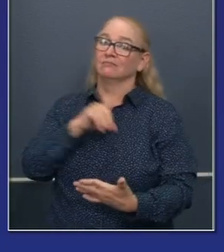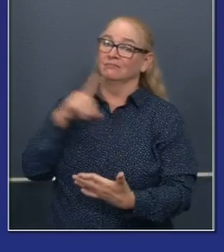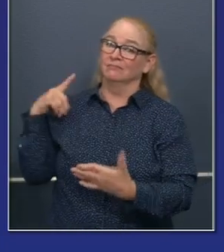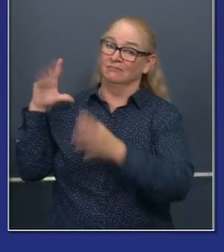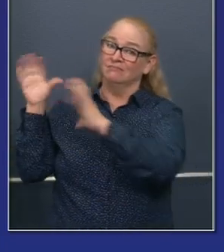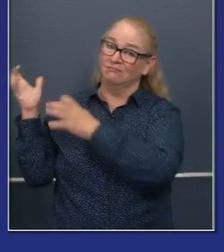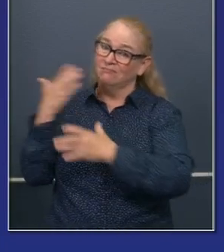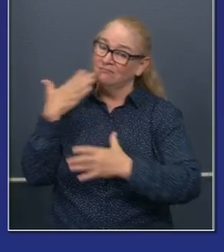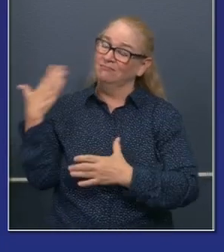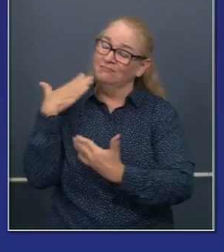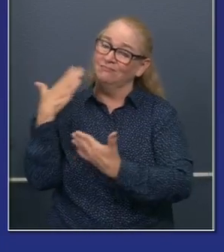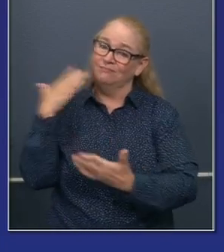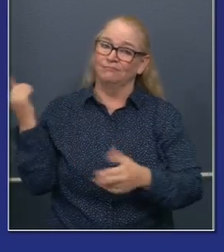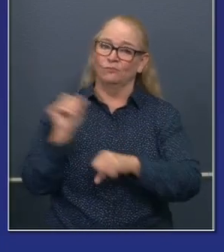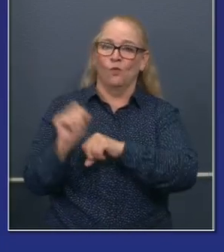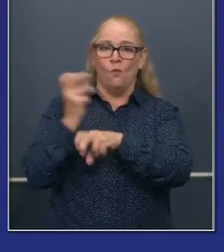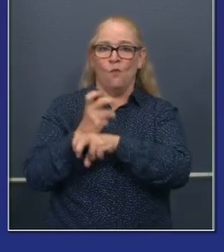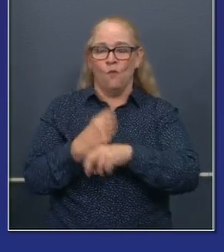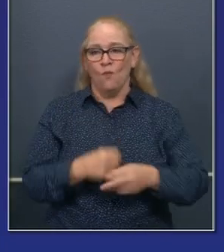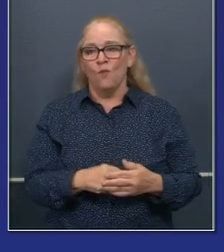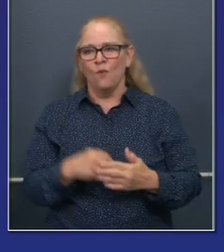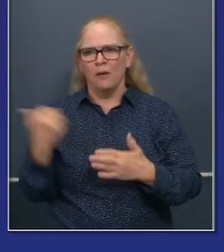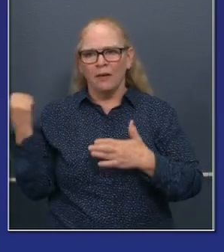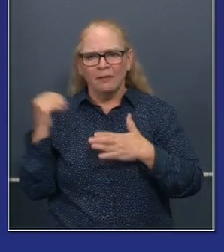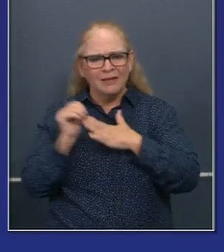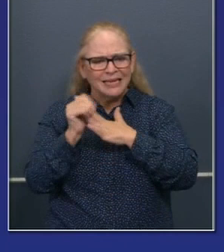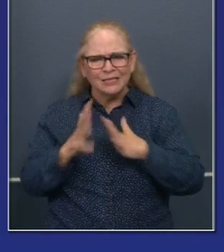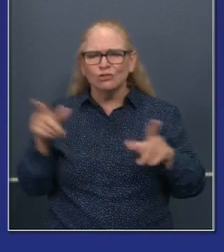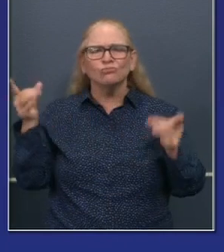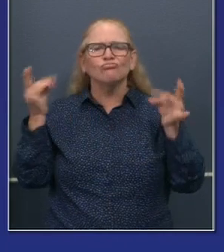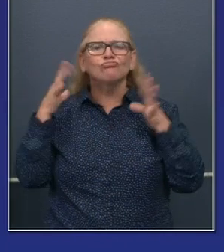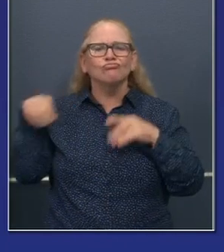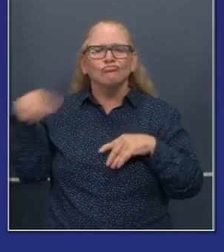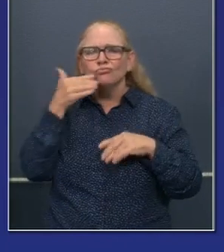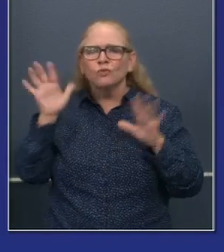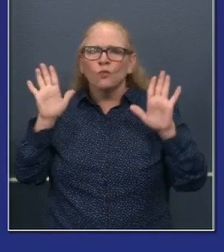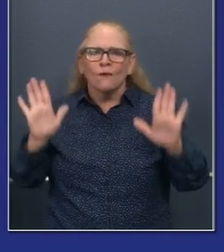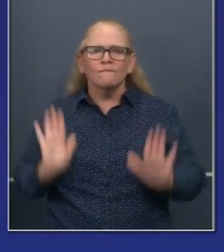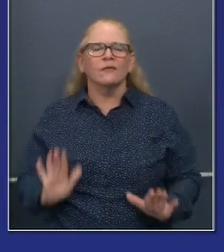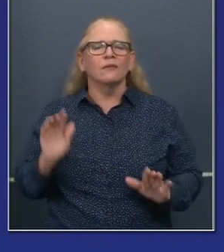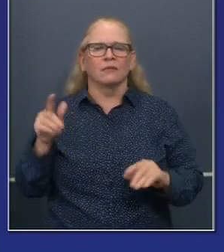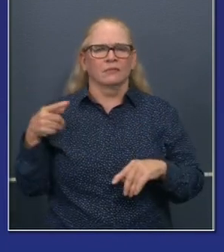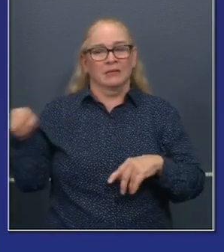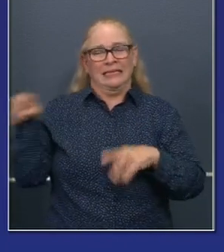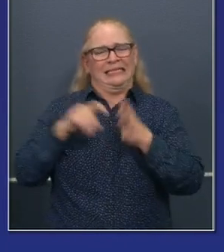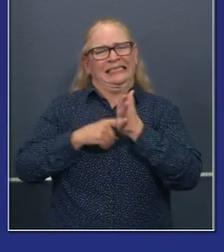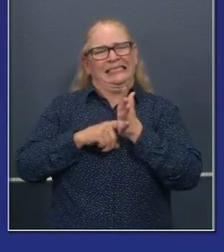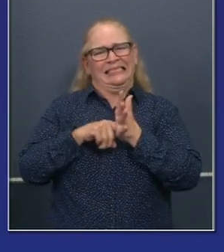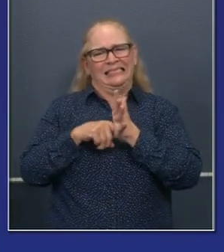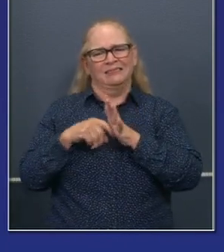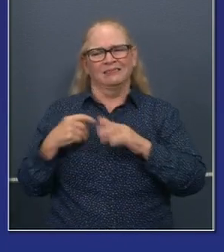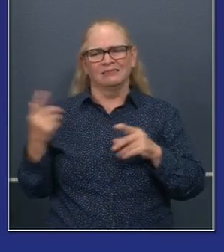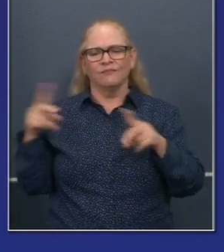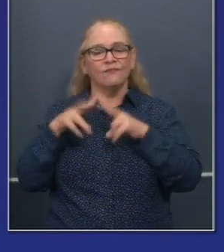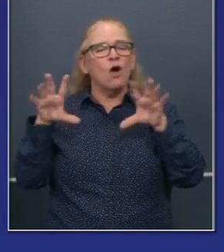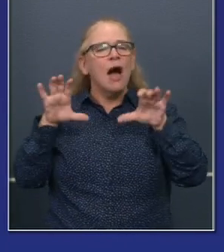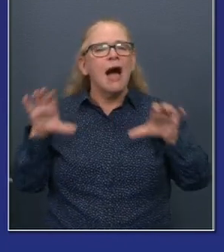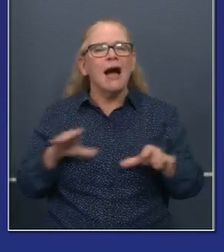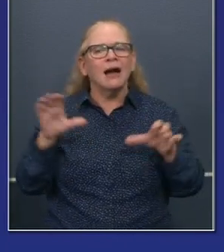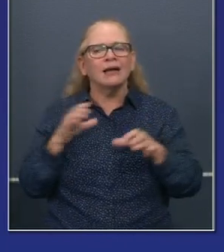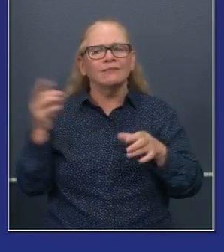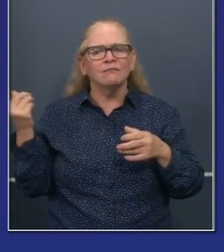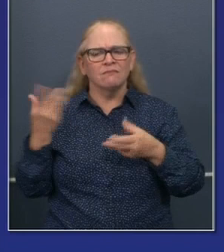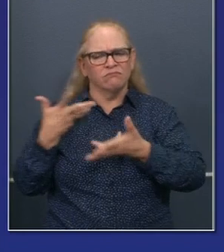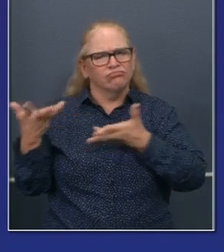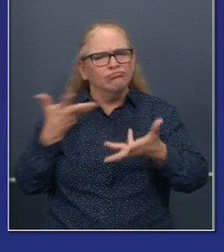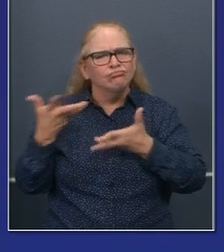the pro tem, speaker, some of the key legislative leaders, Bob Hertzberg and others who've just been proactive and engaged and engaging on